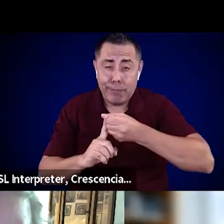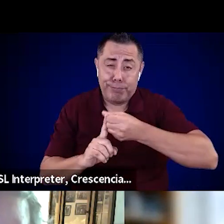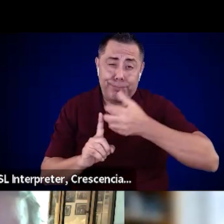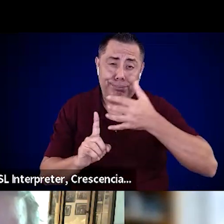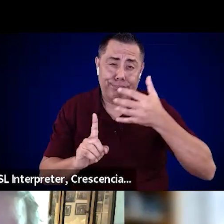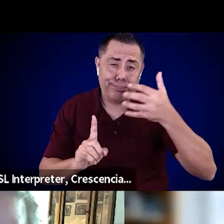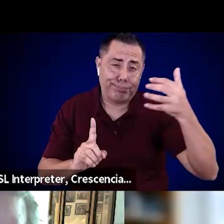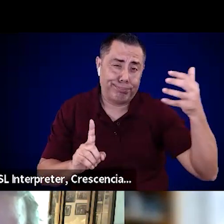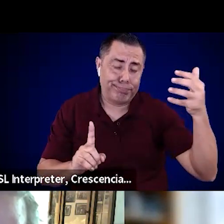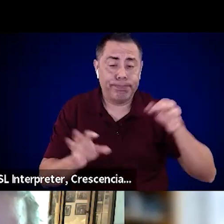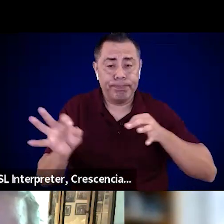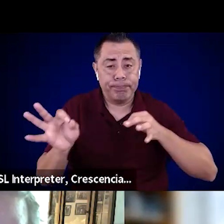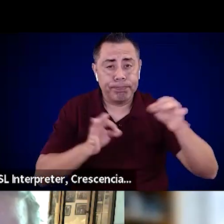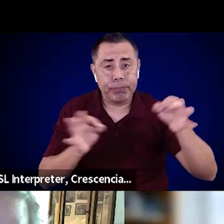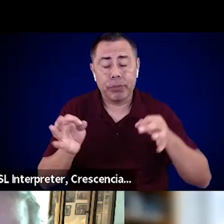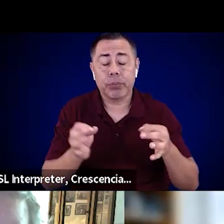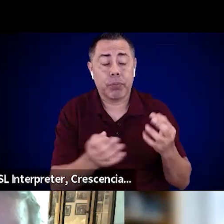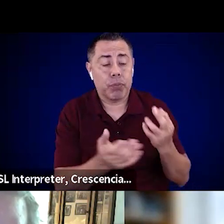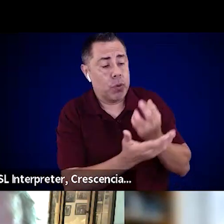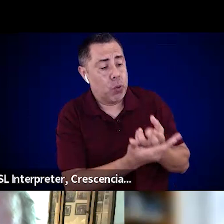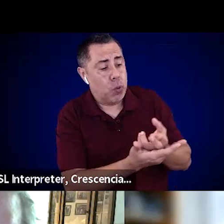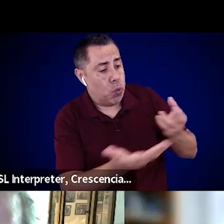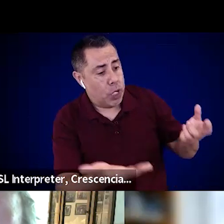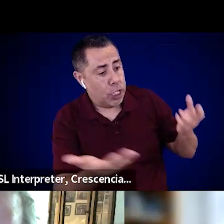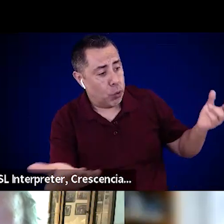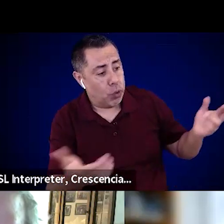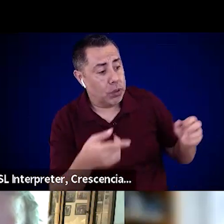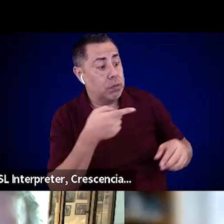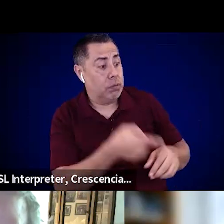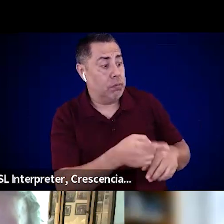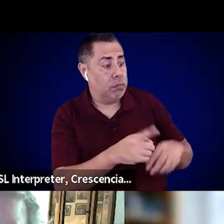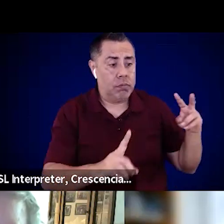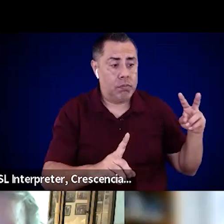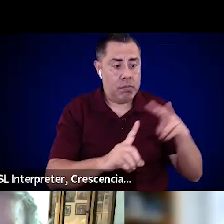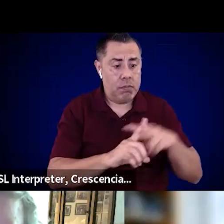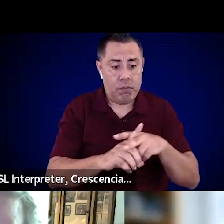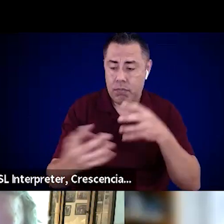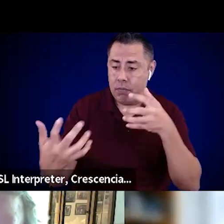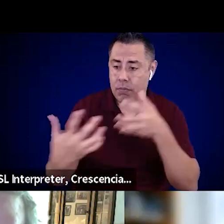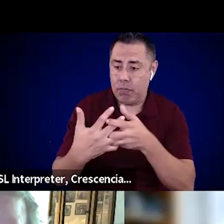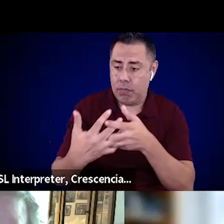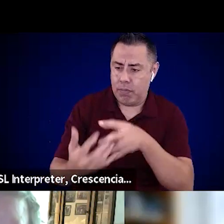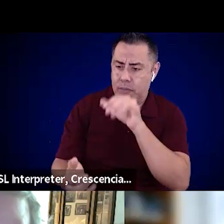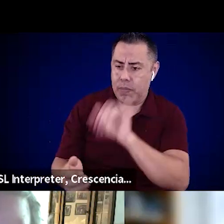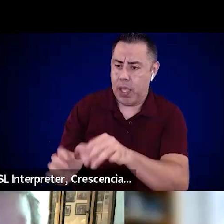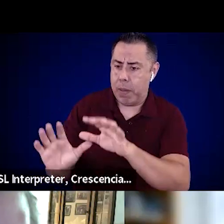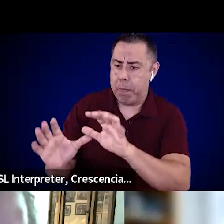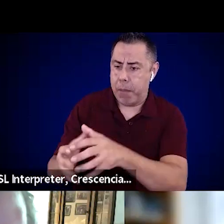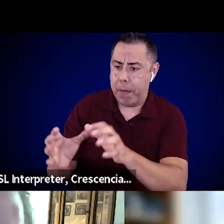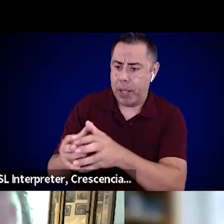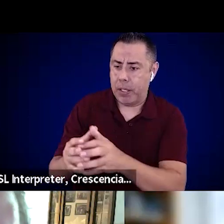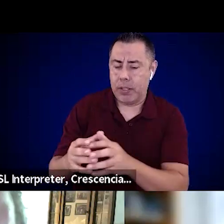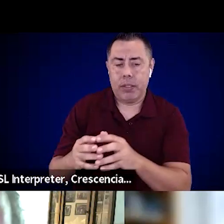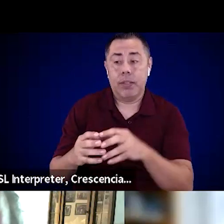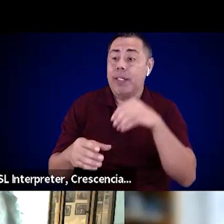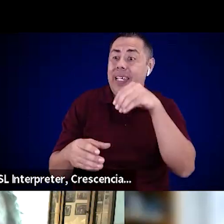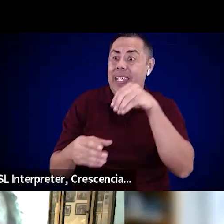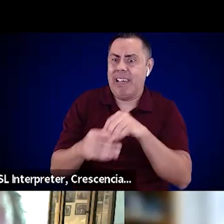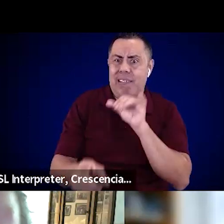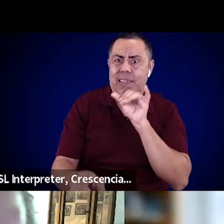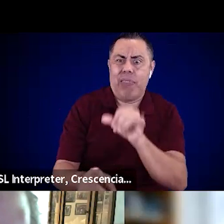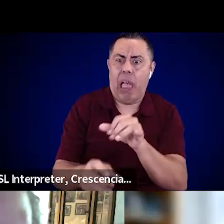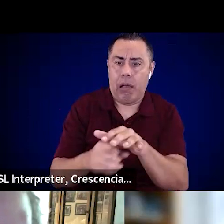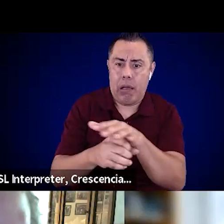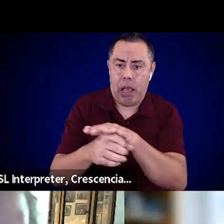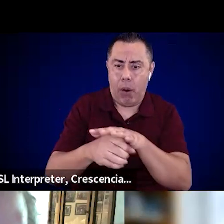resource and applying to which population, uh, and which areas of the county. Um, you, you, you to,